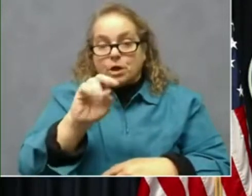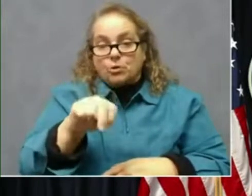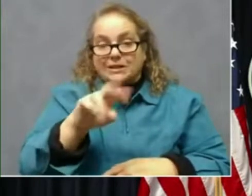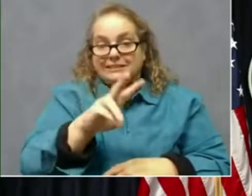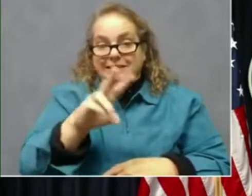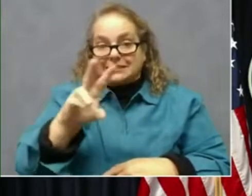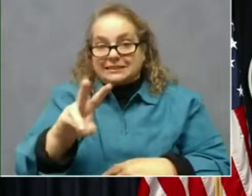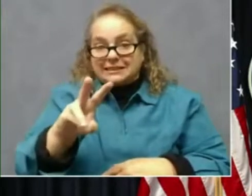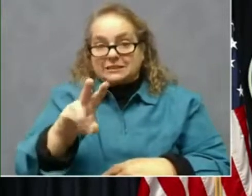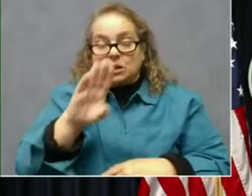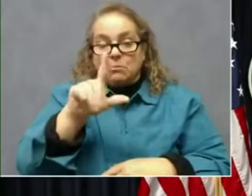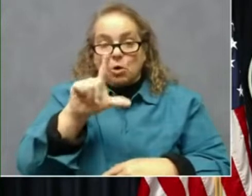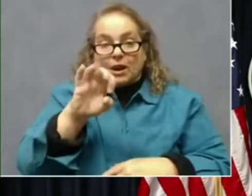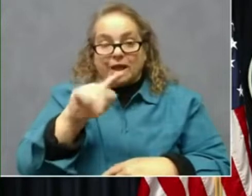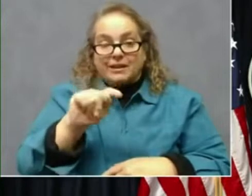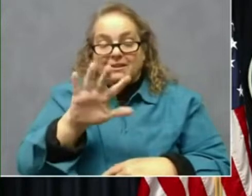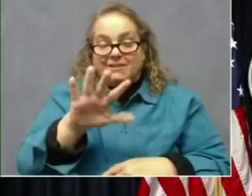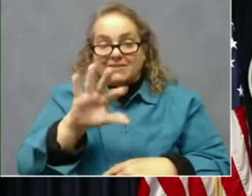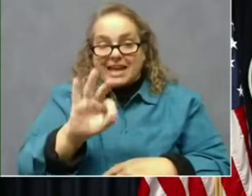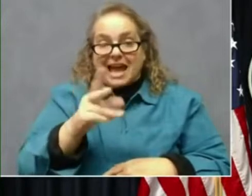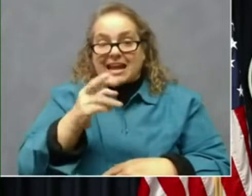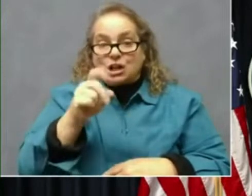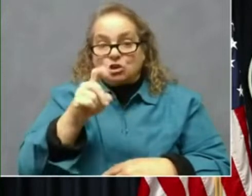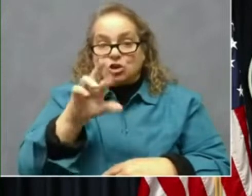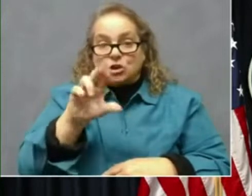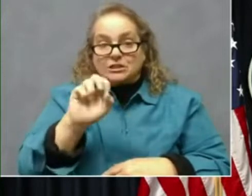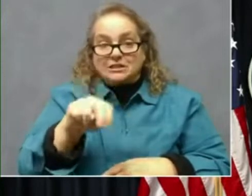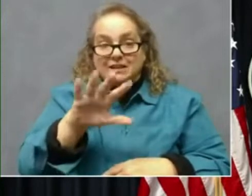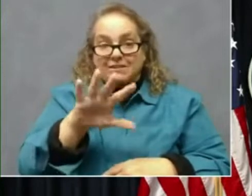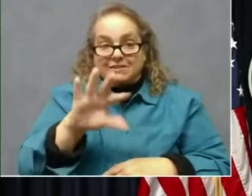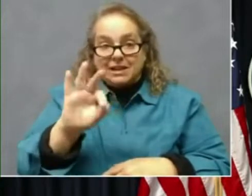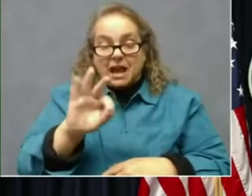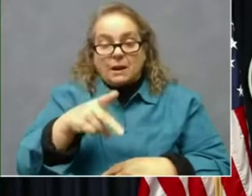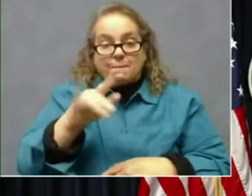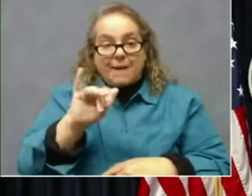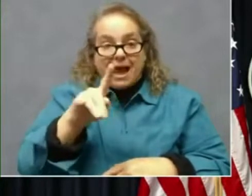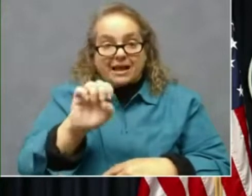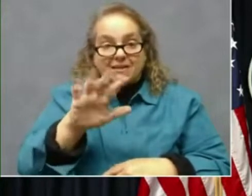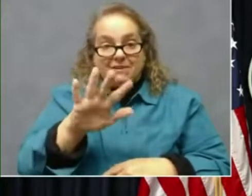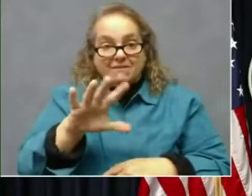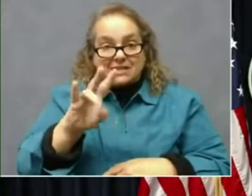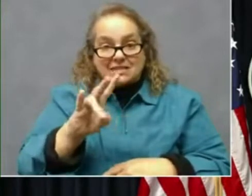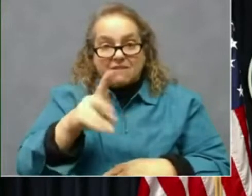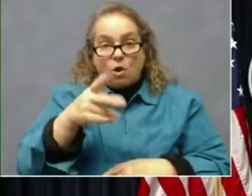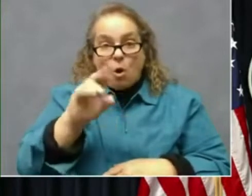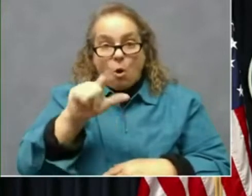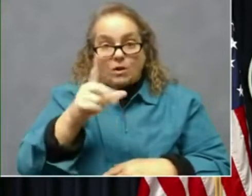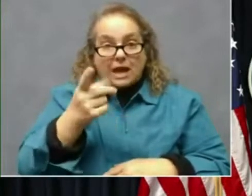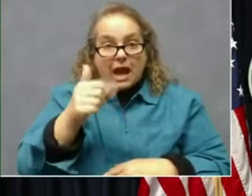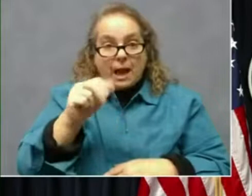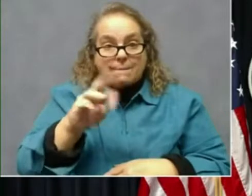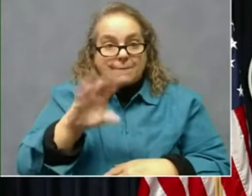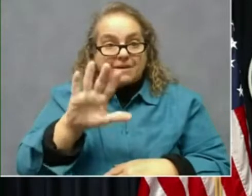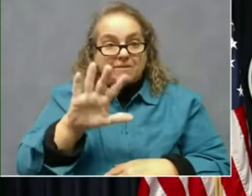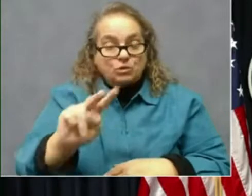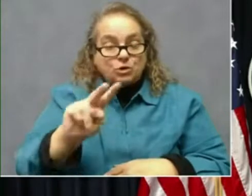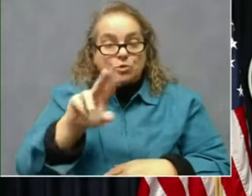66. Bullitt, 59. Henderson, 59. Pike, 57. Oldham, 52. Logan,